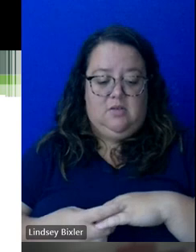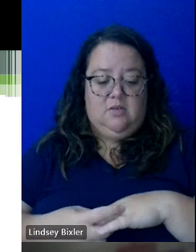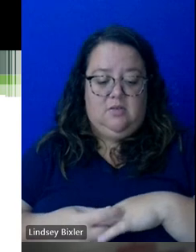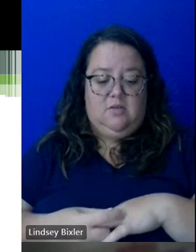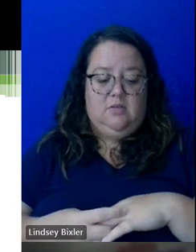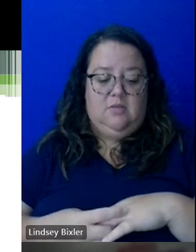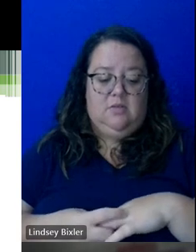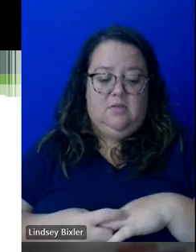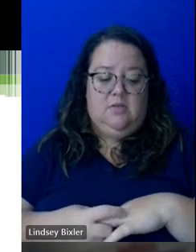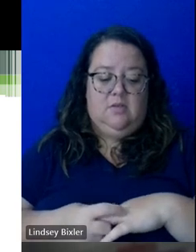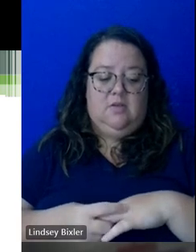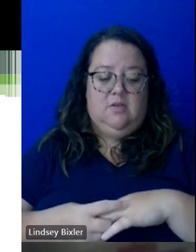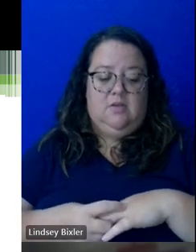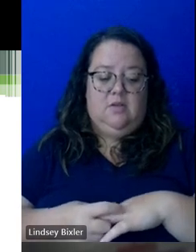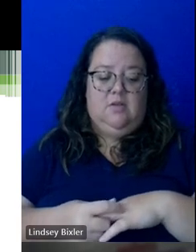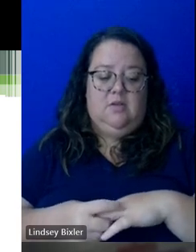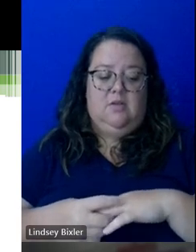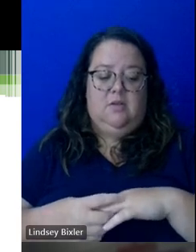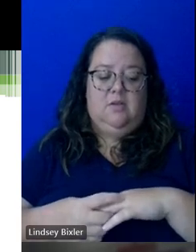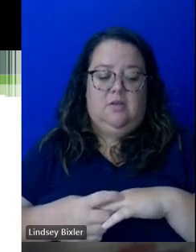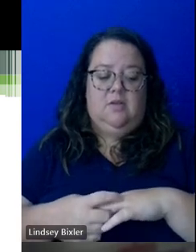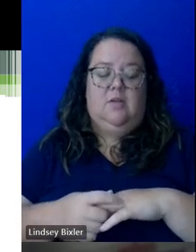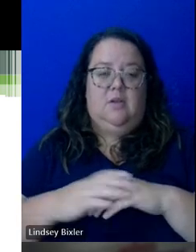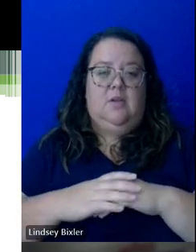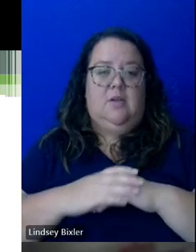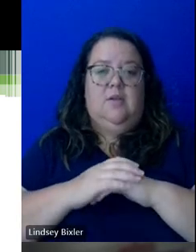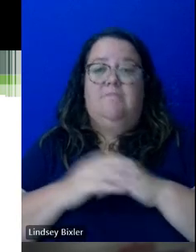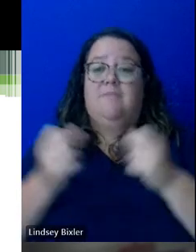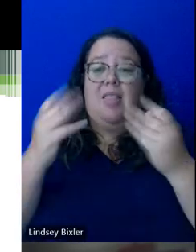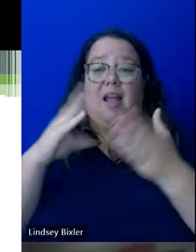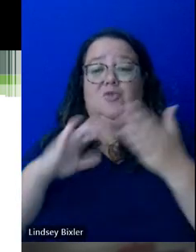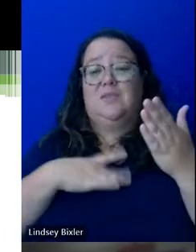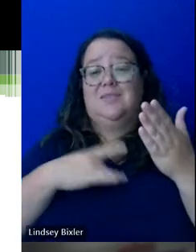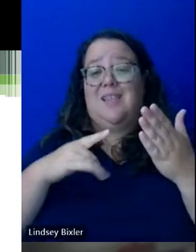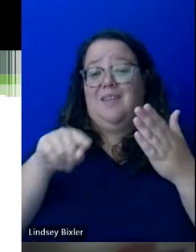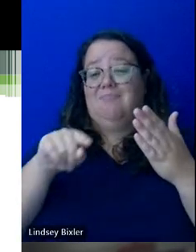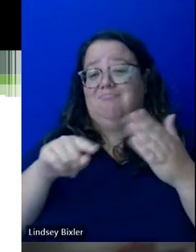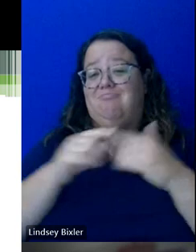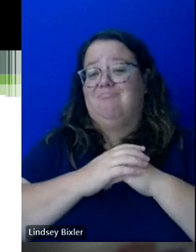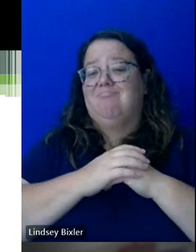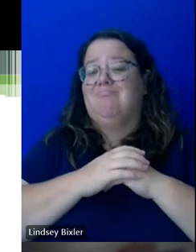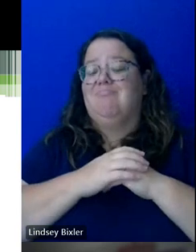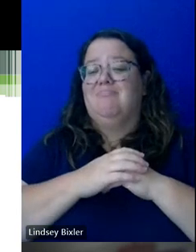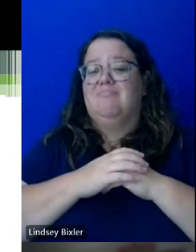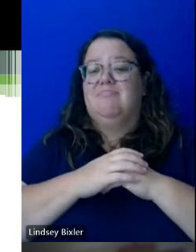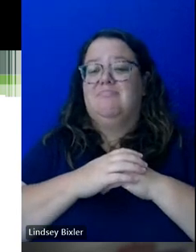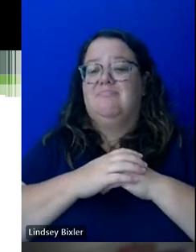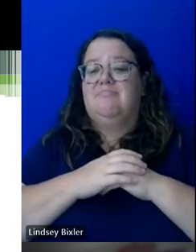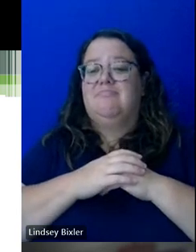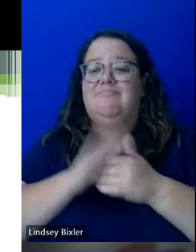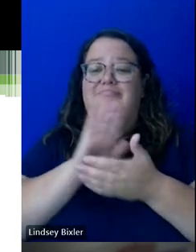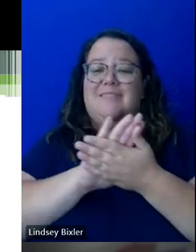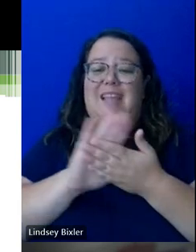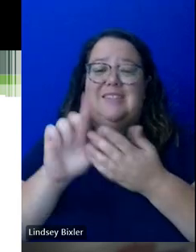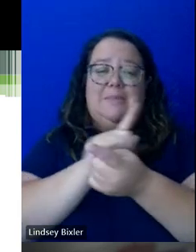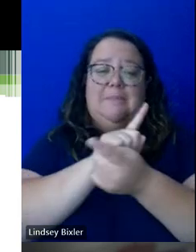COVID. But they really like these kind of appointments in this matter in this way. So in any event, it's been nice to meet